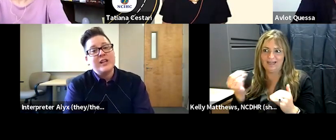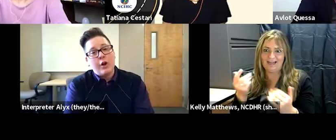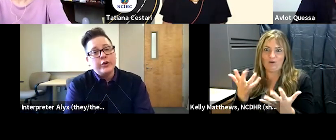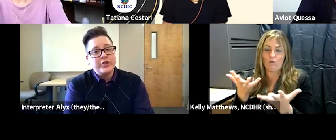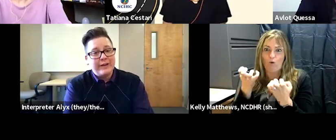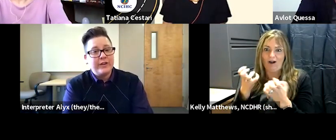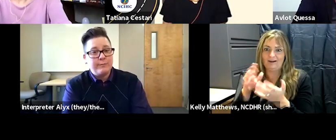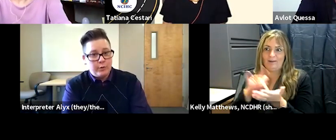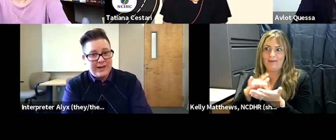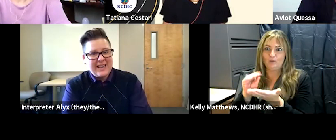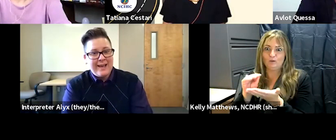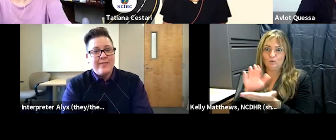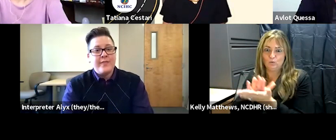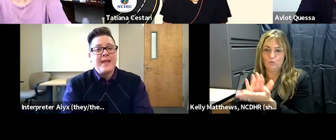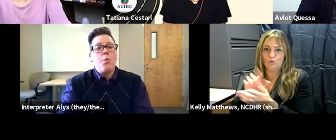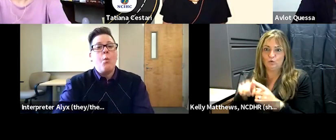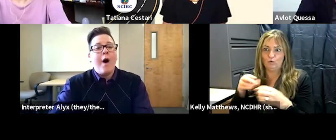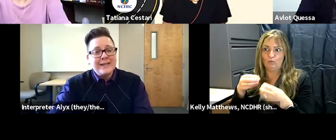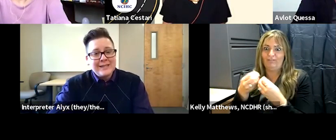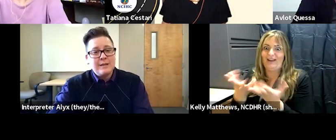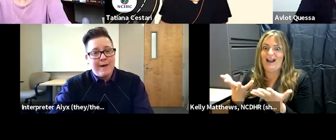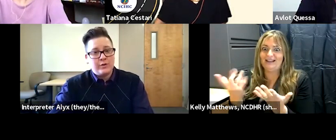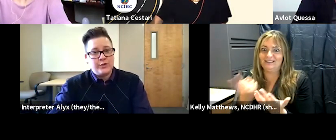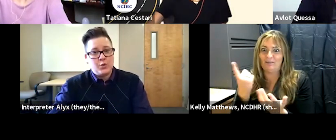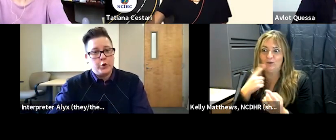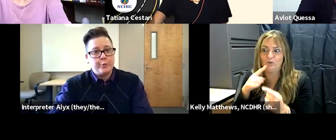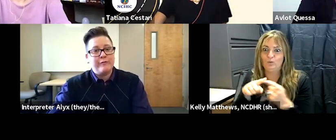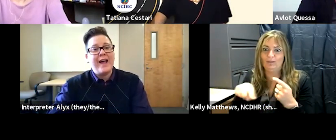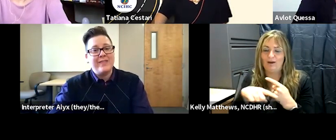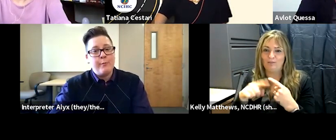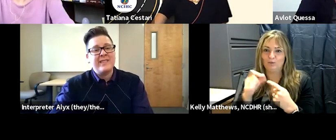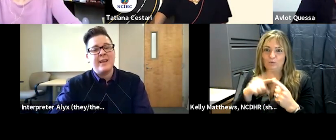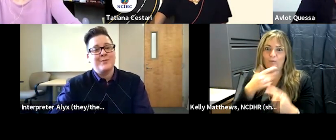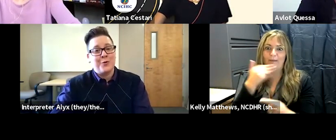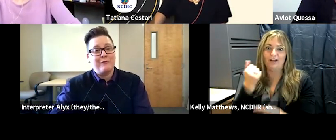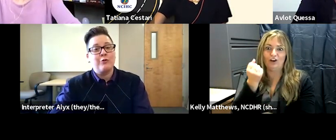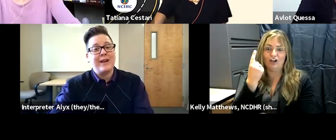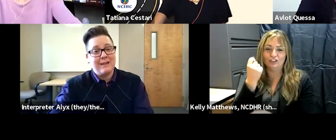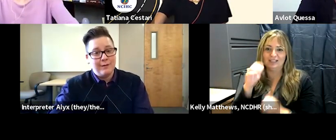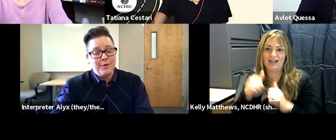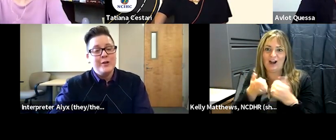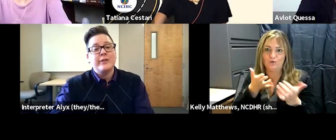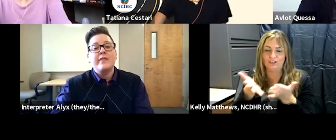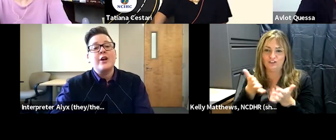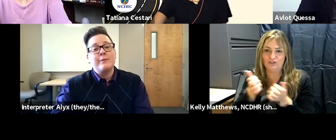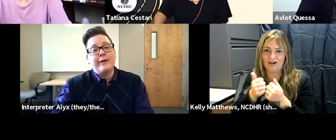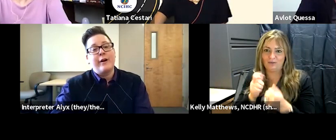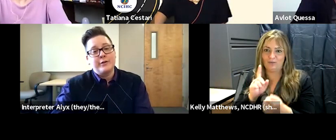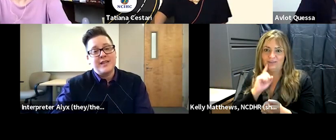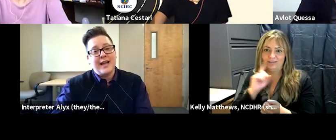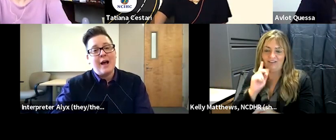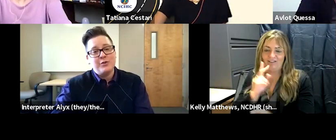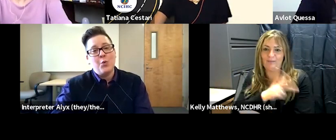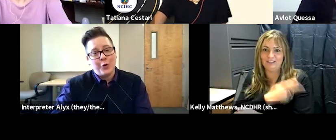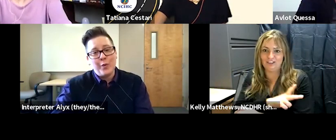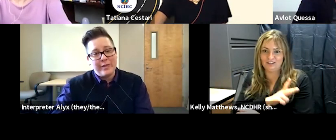has such a large deaf community that they wanted the medical school to provide them with some sort of curriculum so that they could better